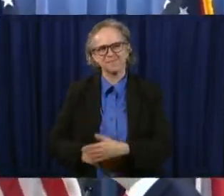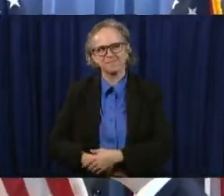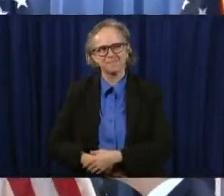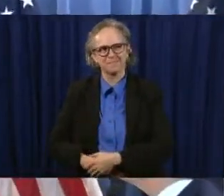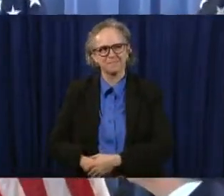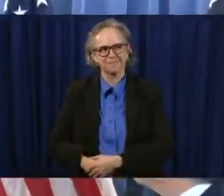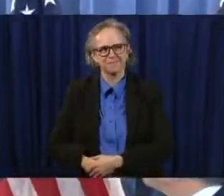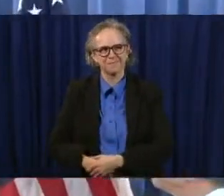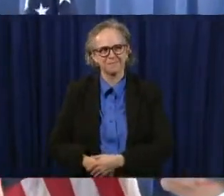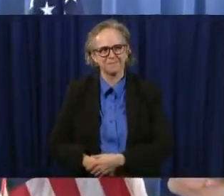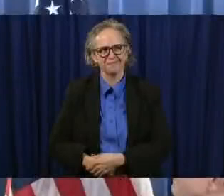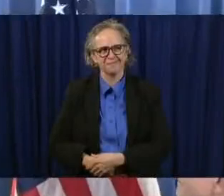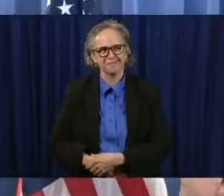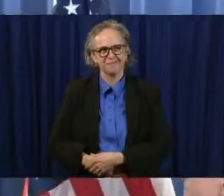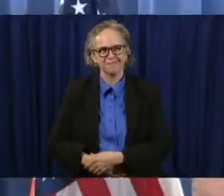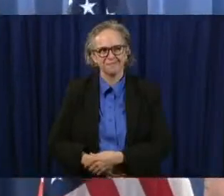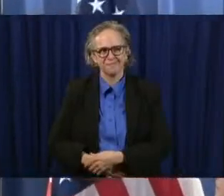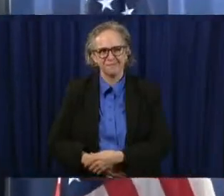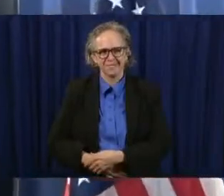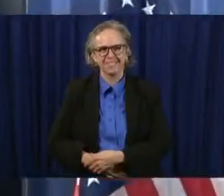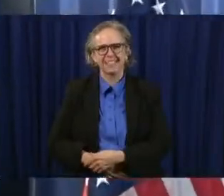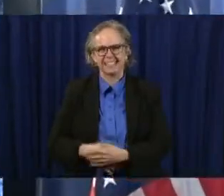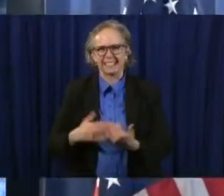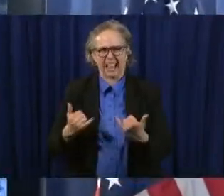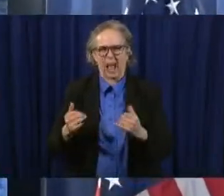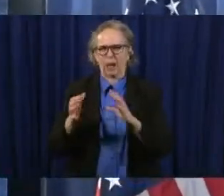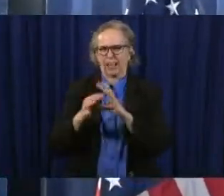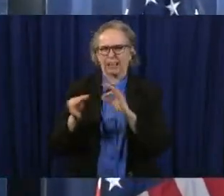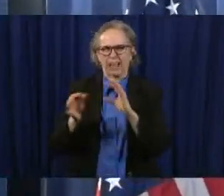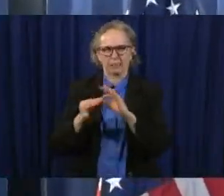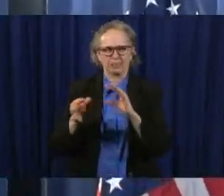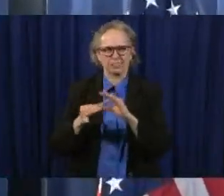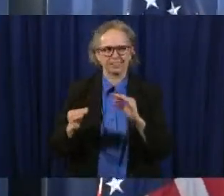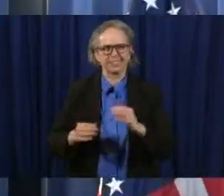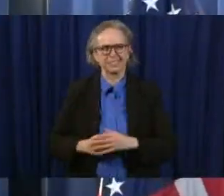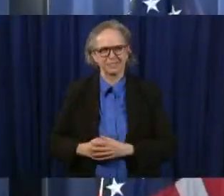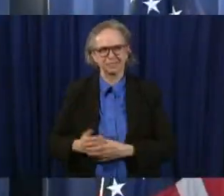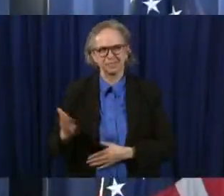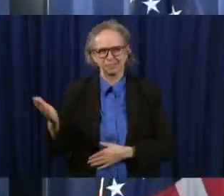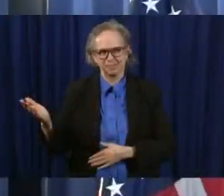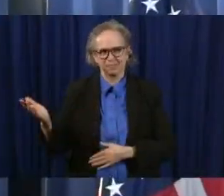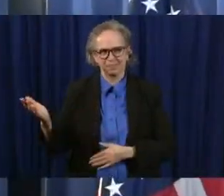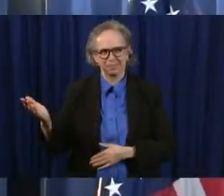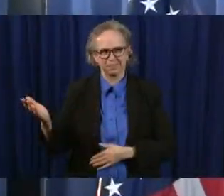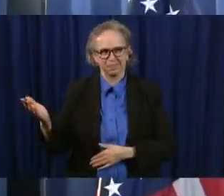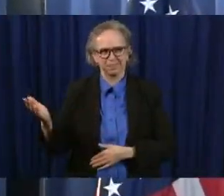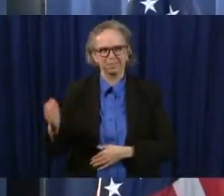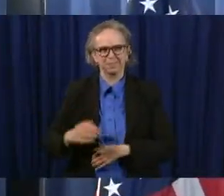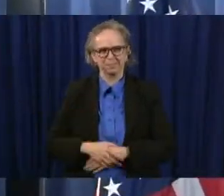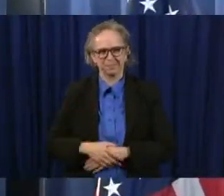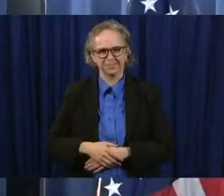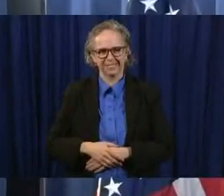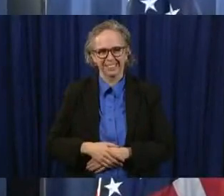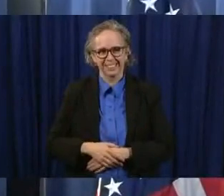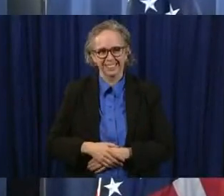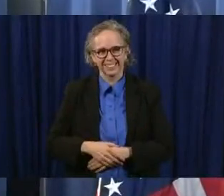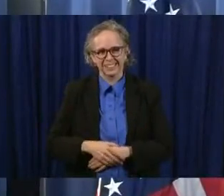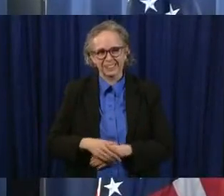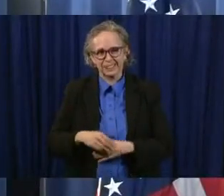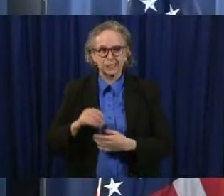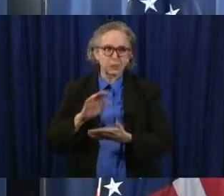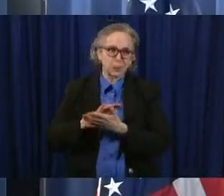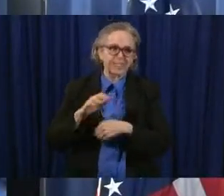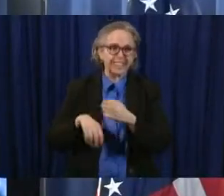we are in kindergarten during the 2019-2020 school year in mrs